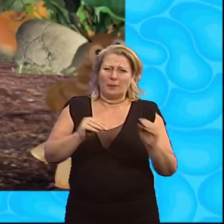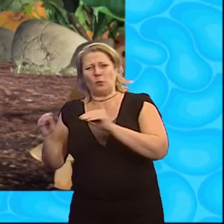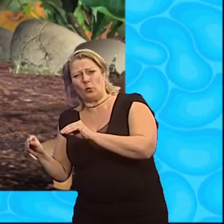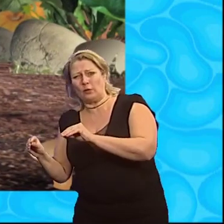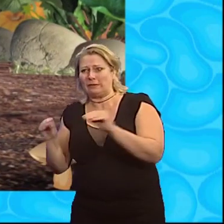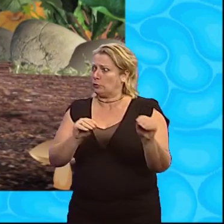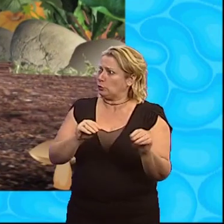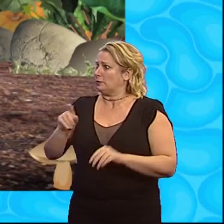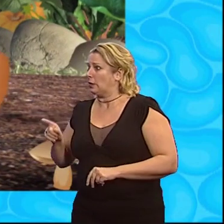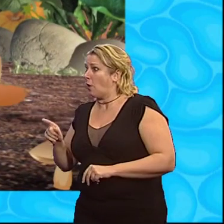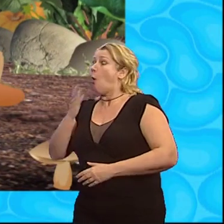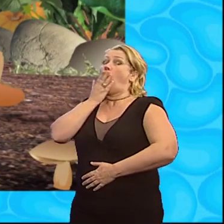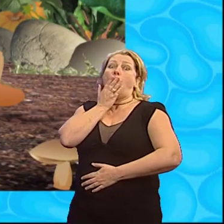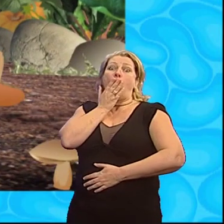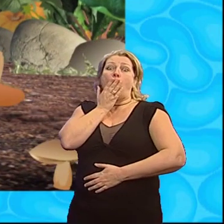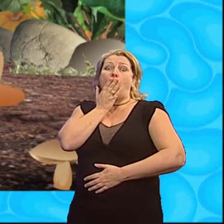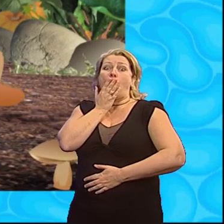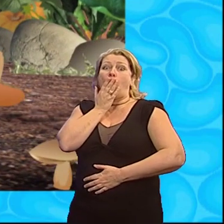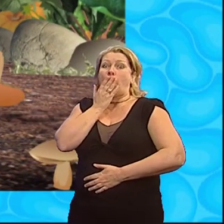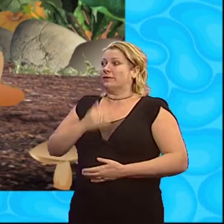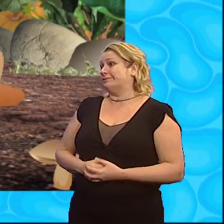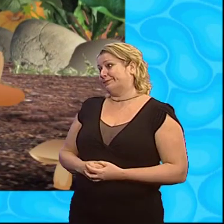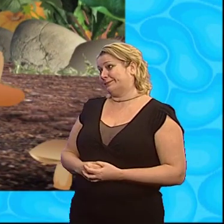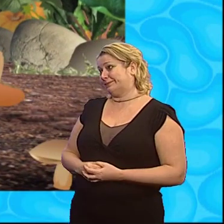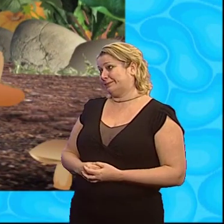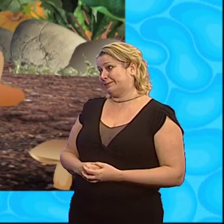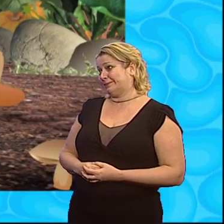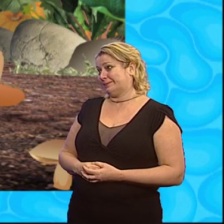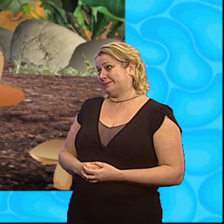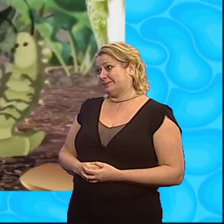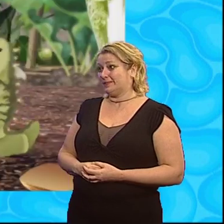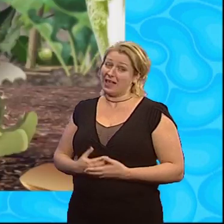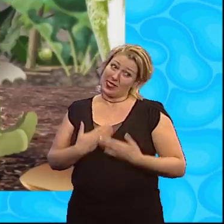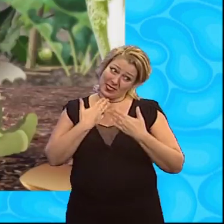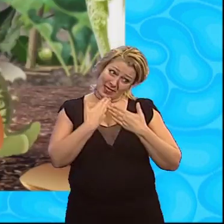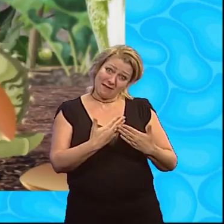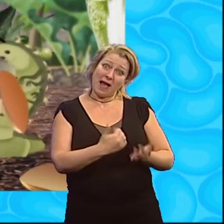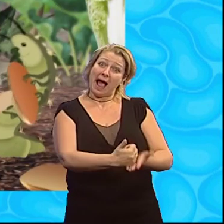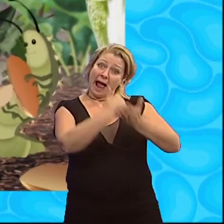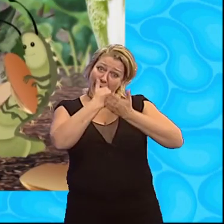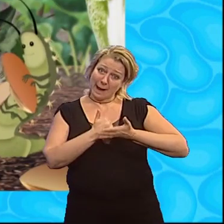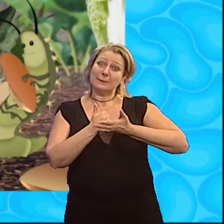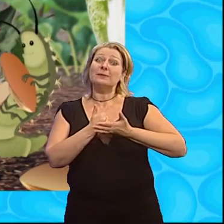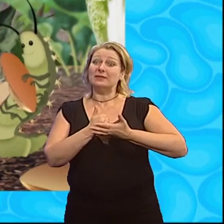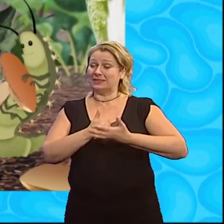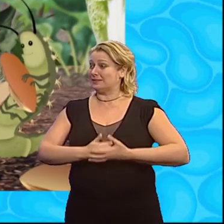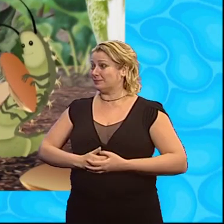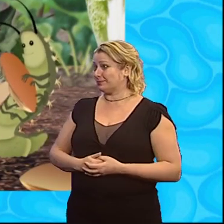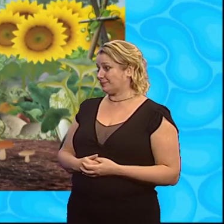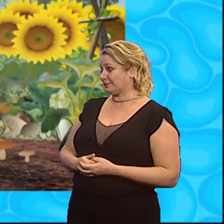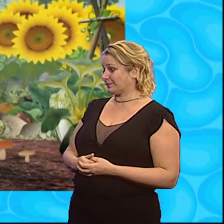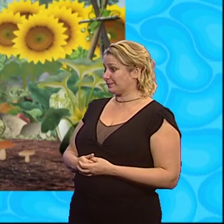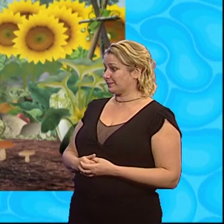Thanks for lending a hand Foot